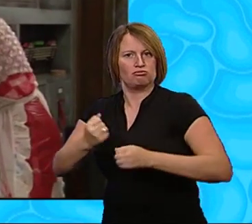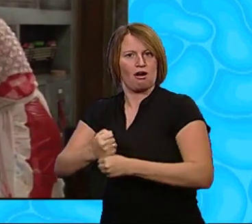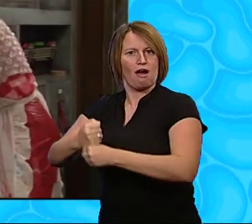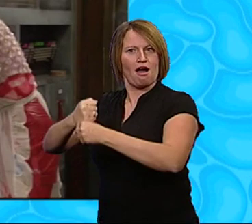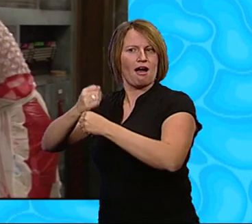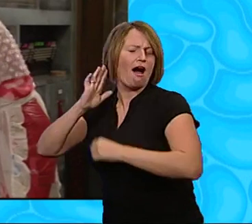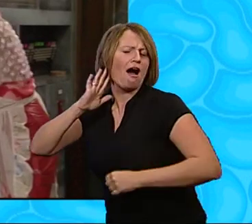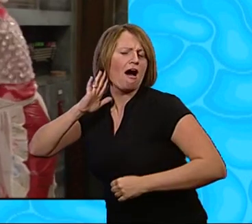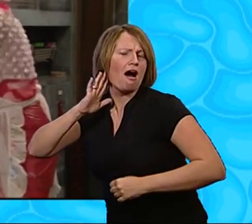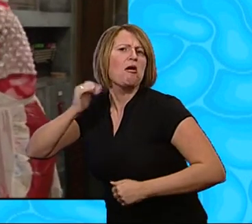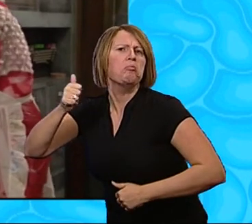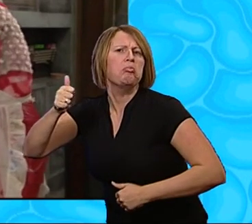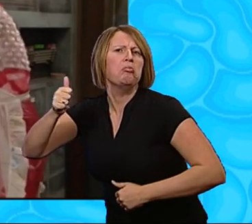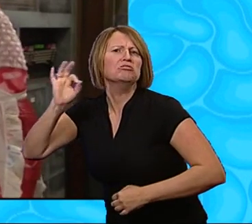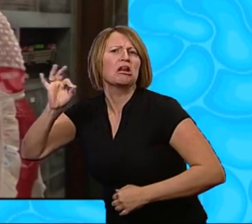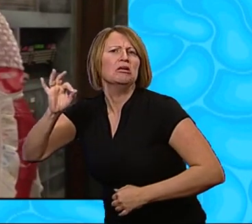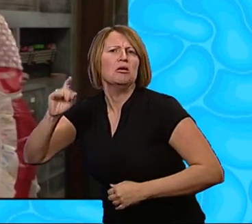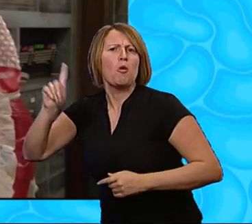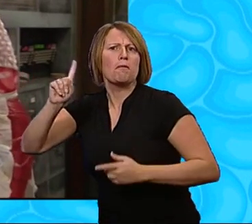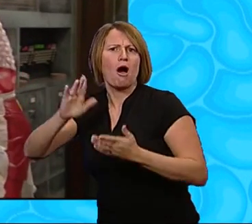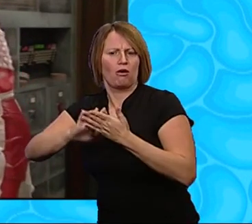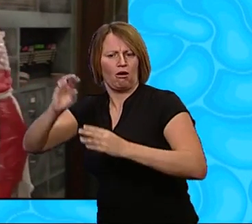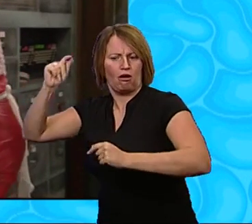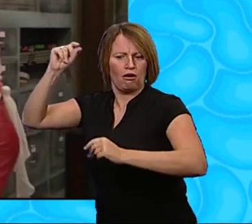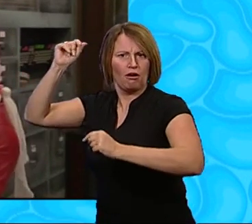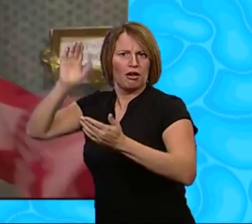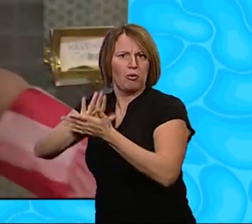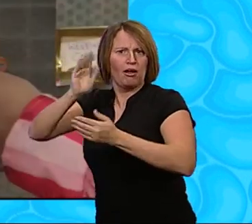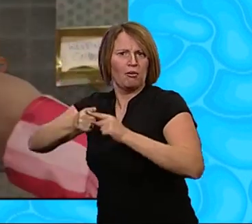Excellente! How about calypso music now?